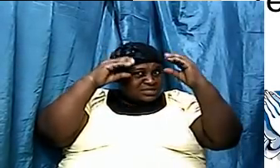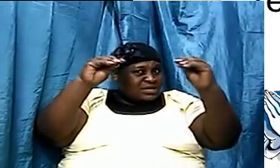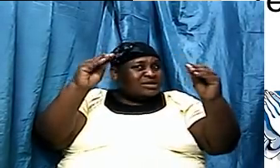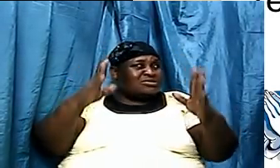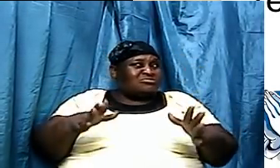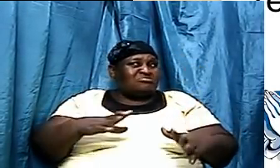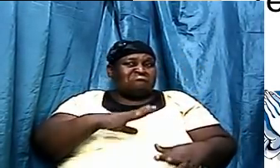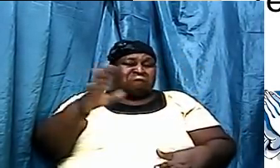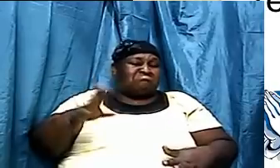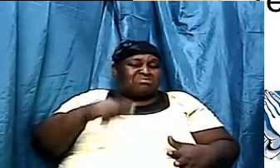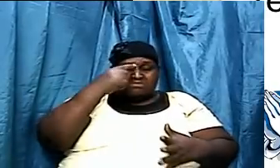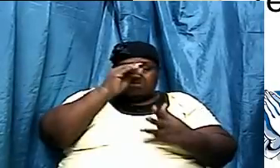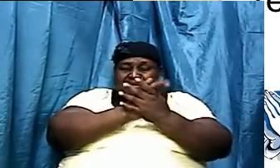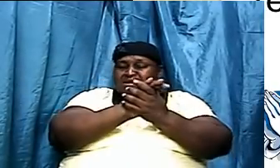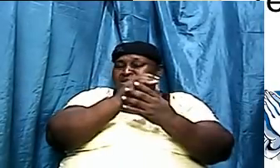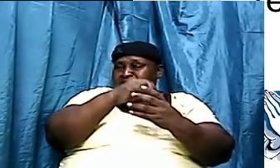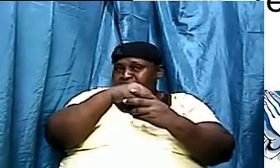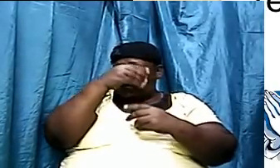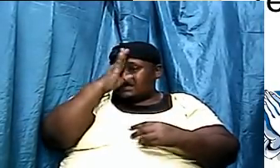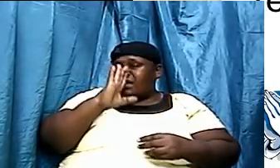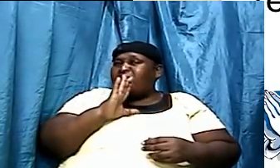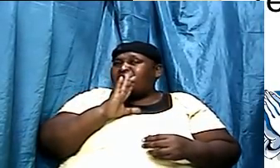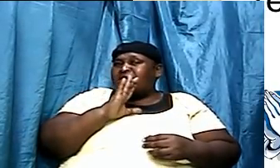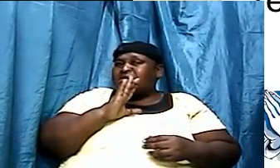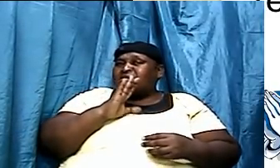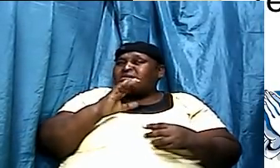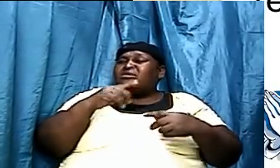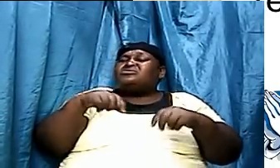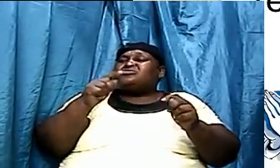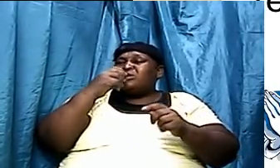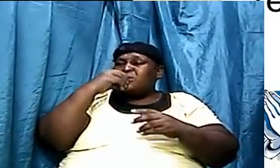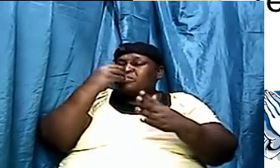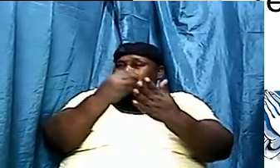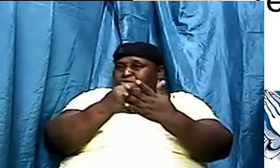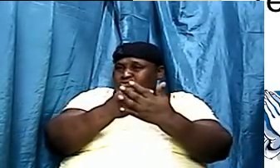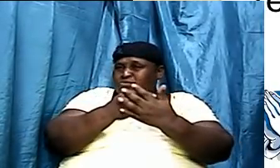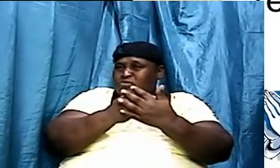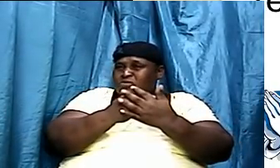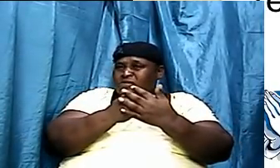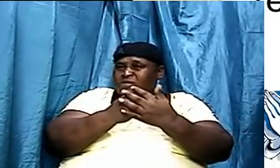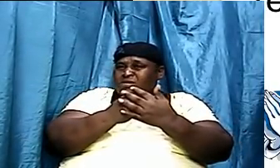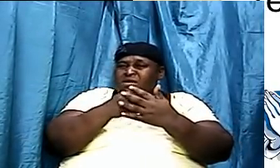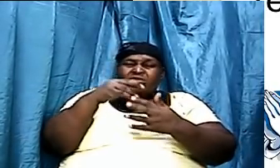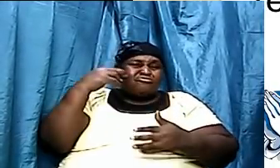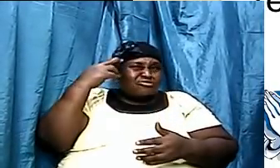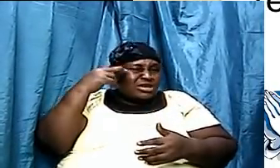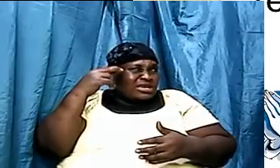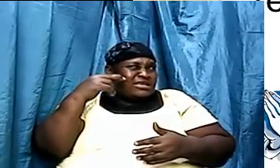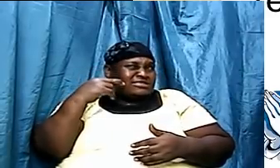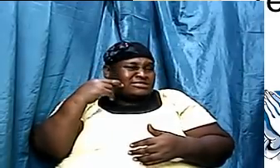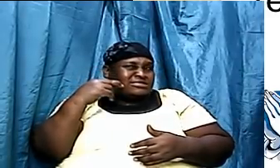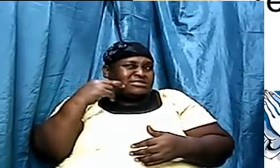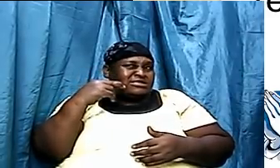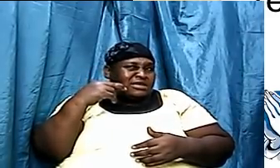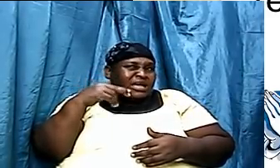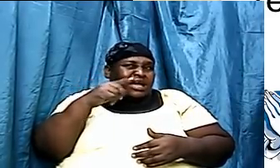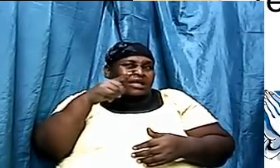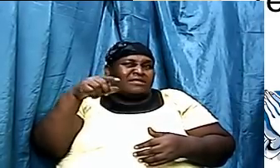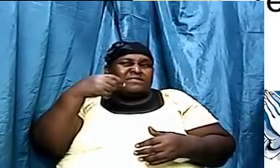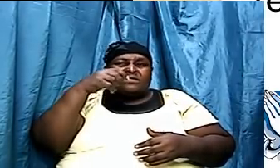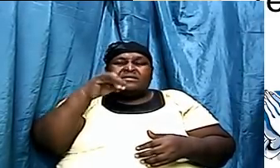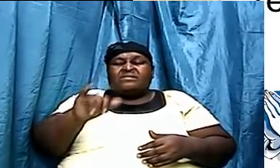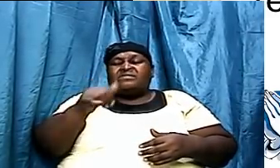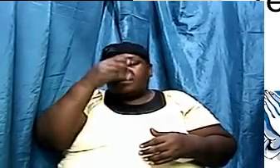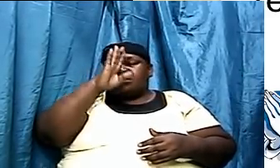believe in God. And he tried to prove based on logics and reasoning that God did not